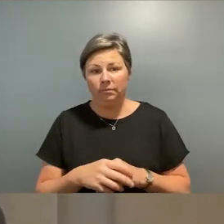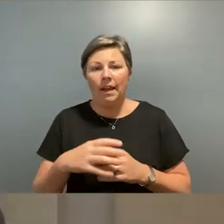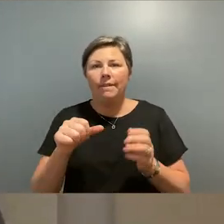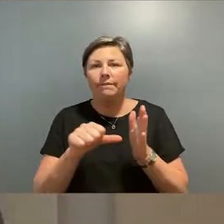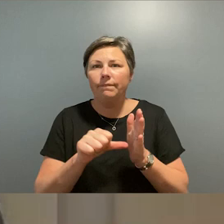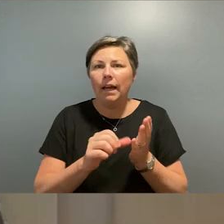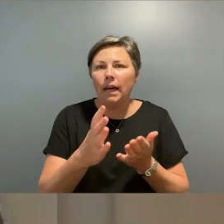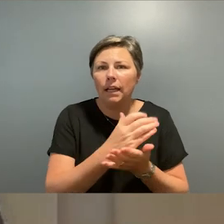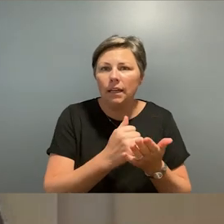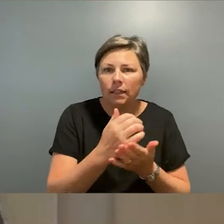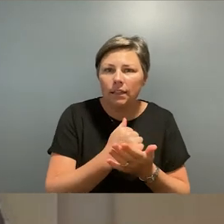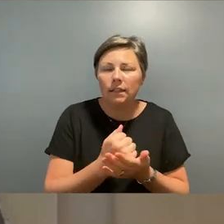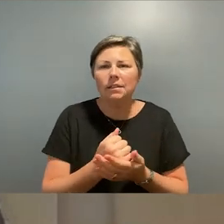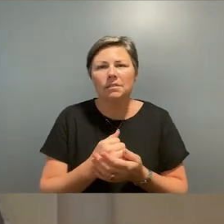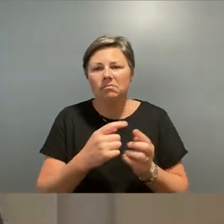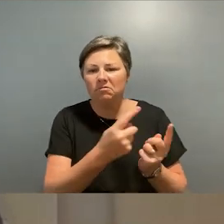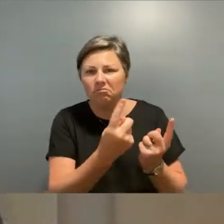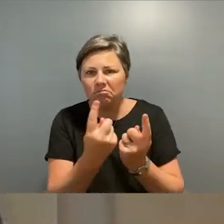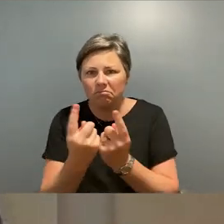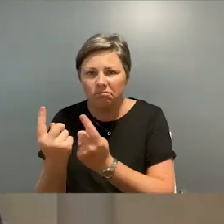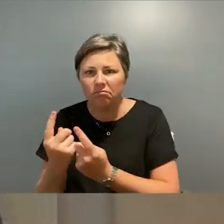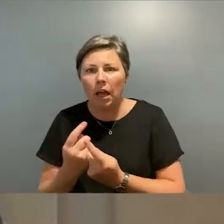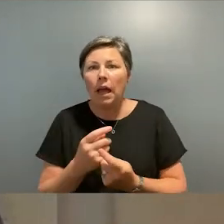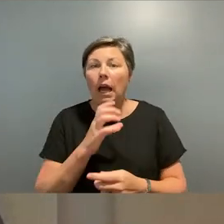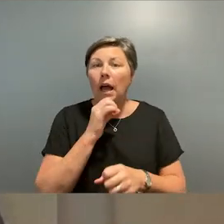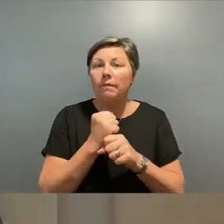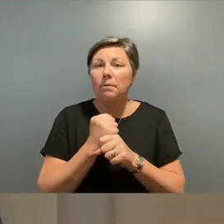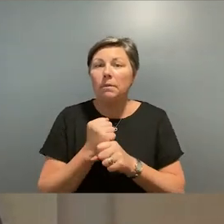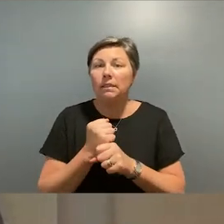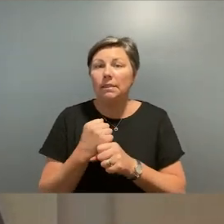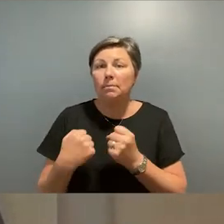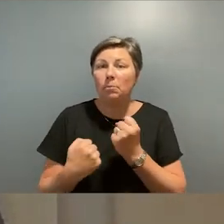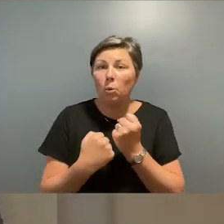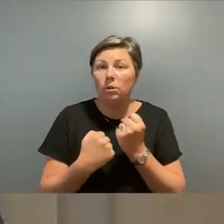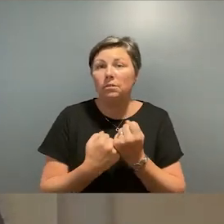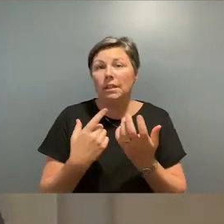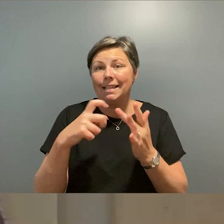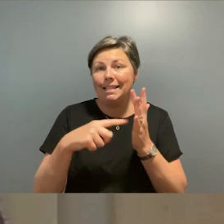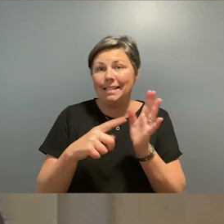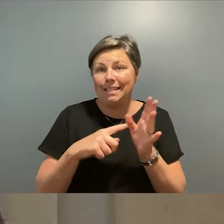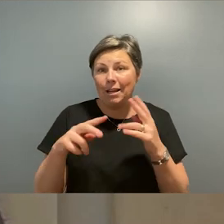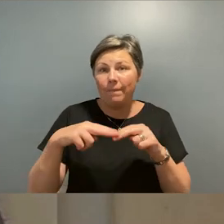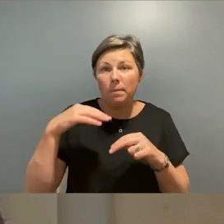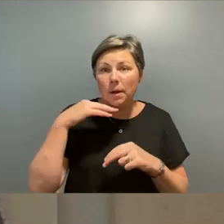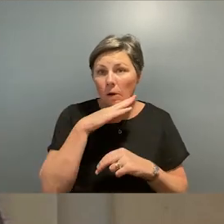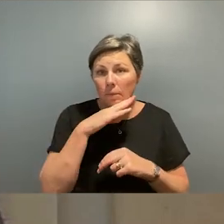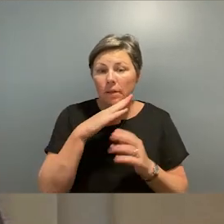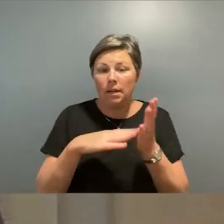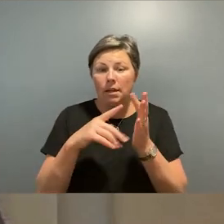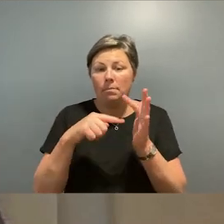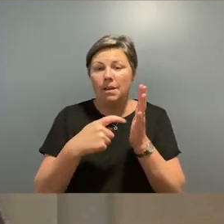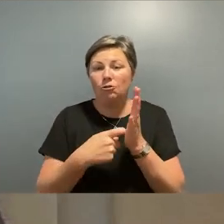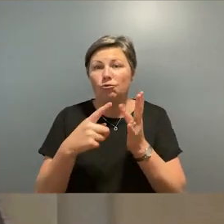family foundation and the naomi milgram foundation our government partners the city of melbourne creative victoria